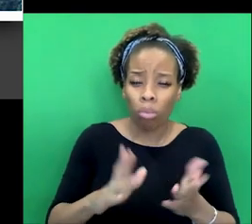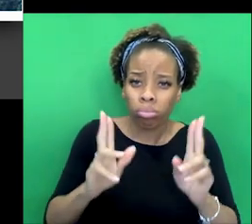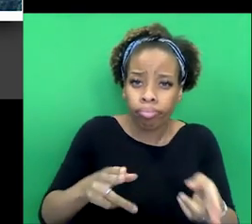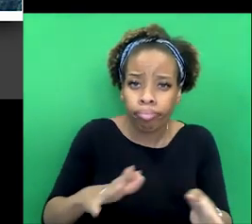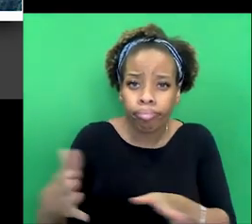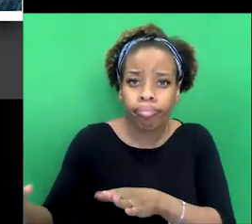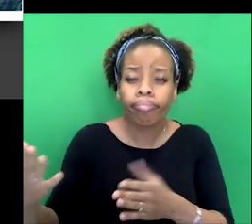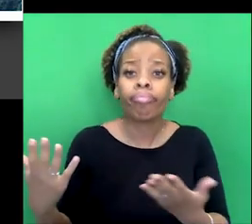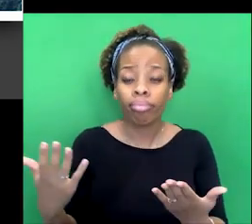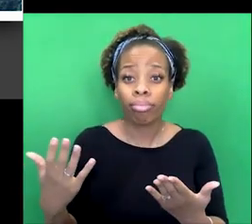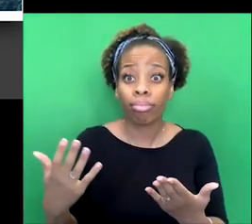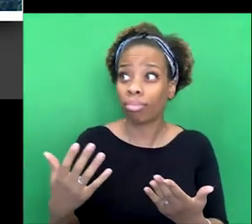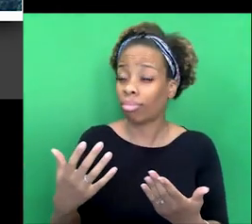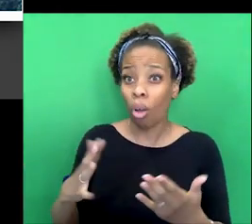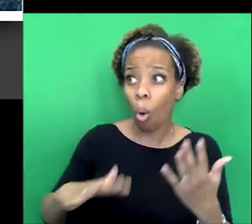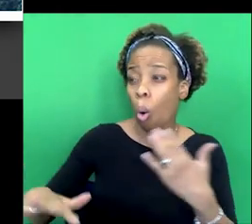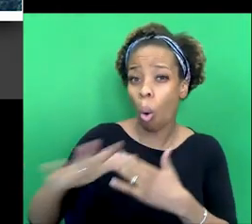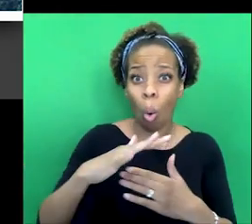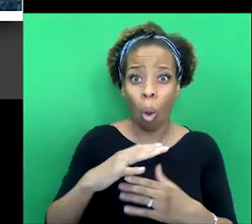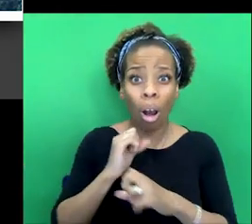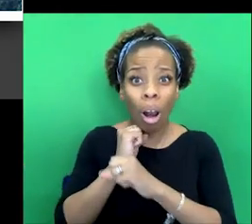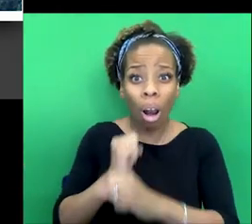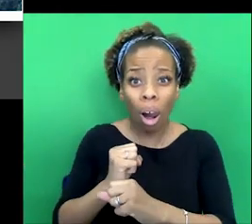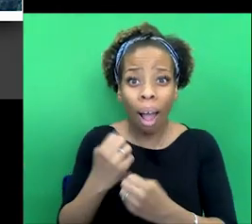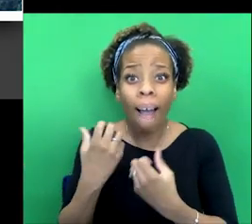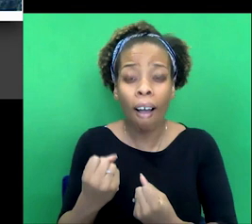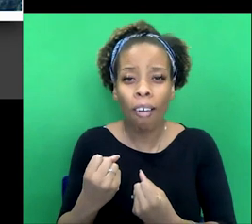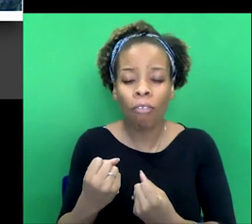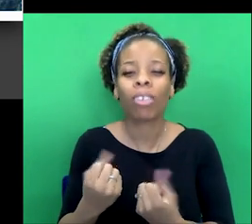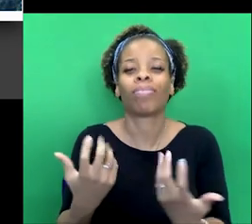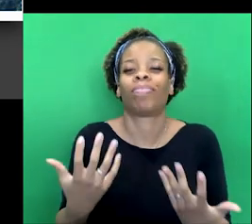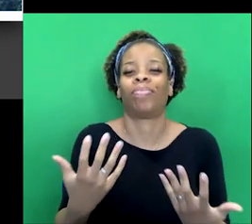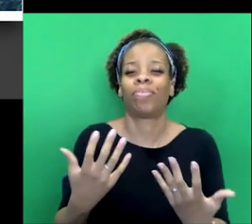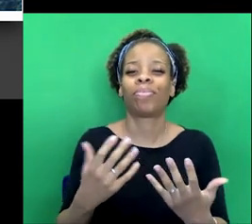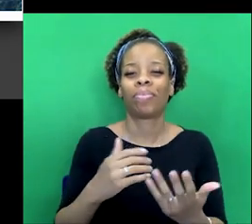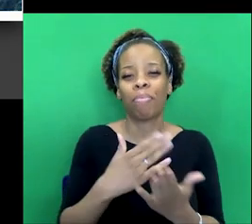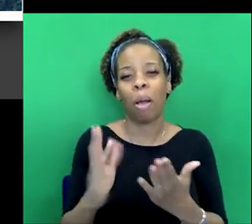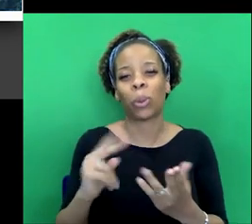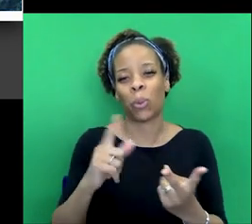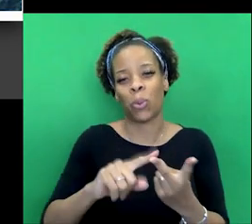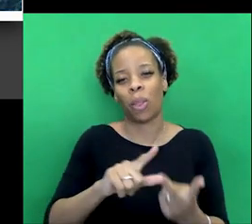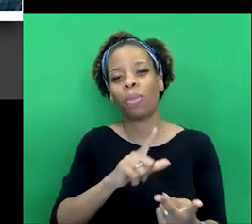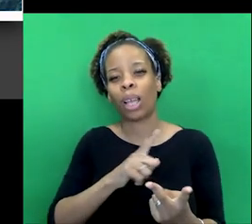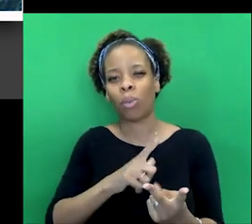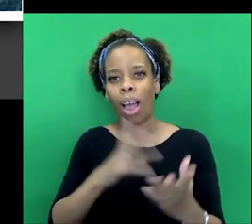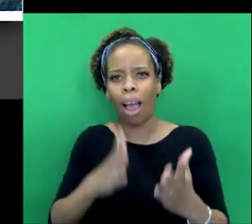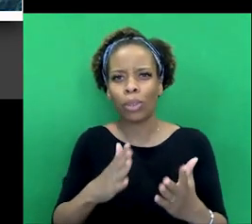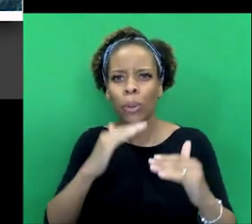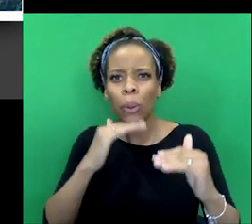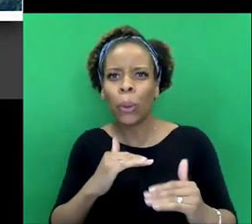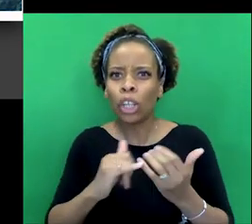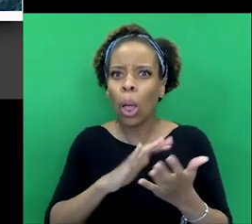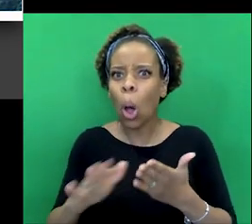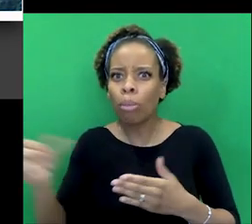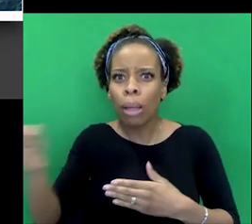And so, you know, he has to bring him back. And I think that's part two. I think that is the crucial moment when you have to, you